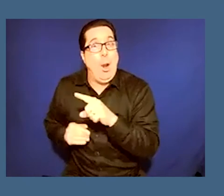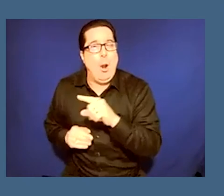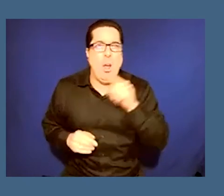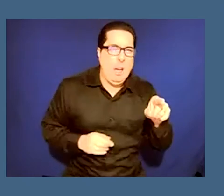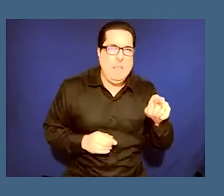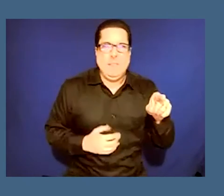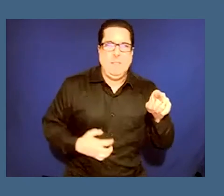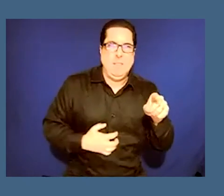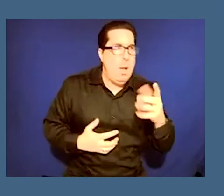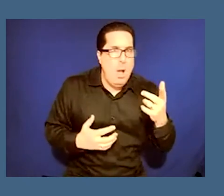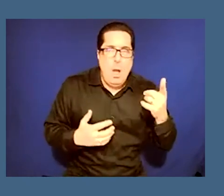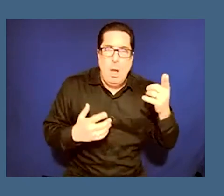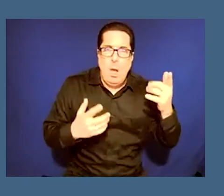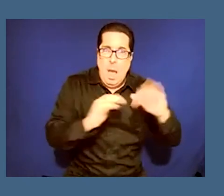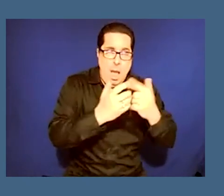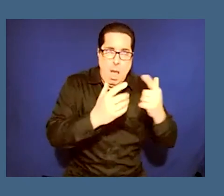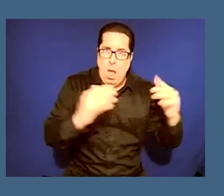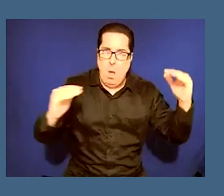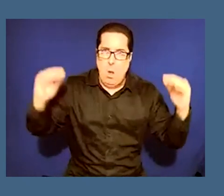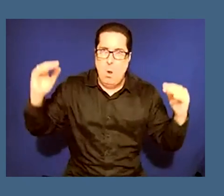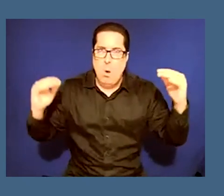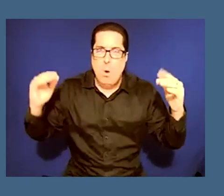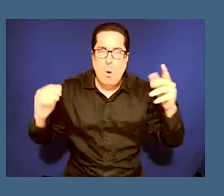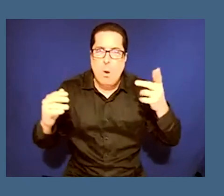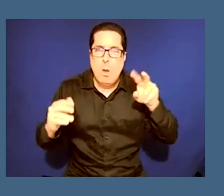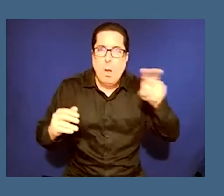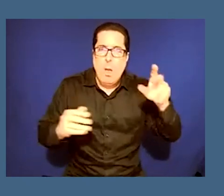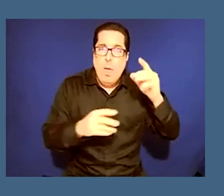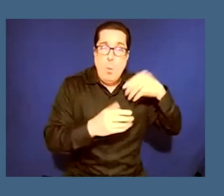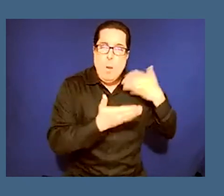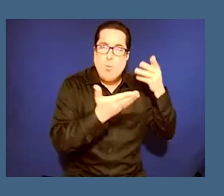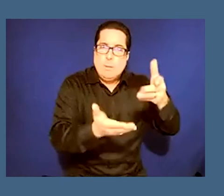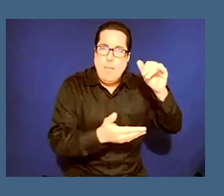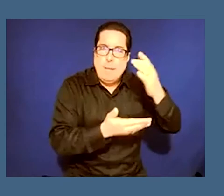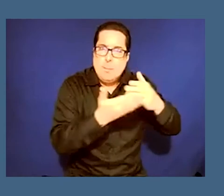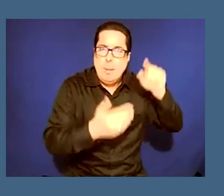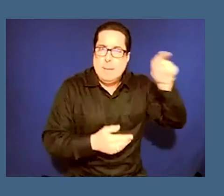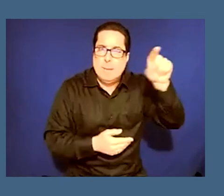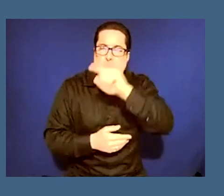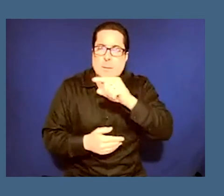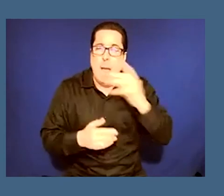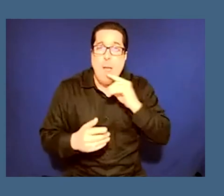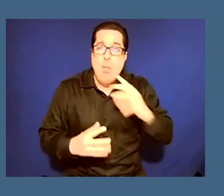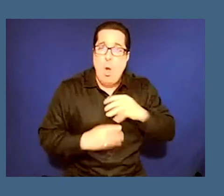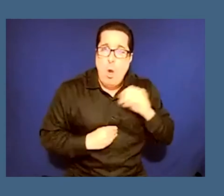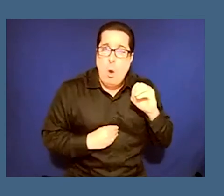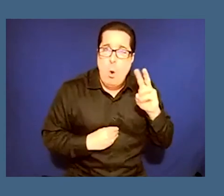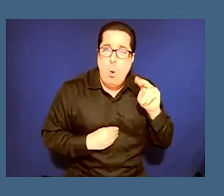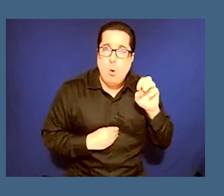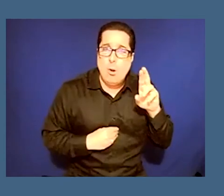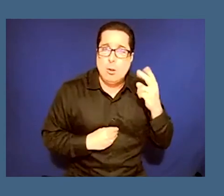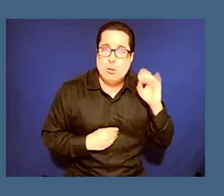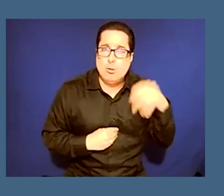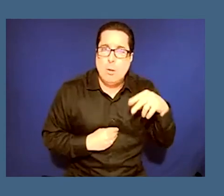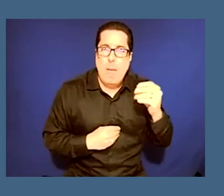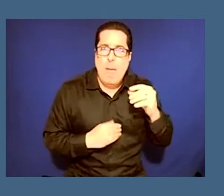in the art and how we present it and in the context that we present these pieces and of course about ownership i mean there's been inequality and